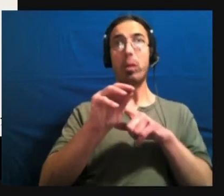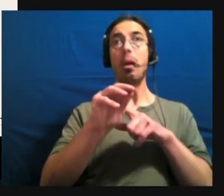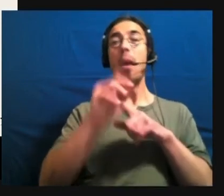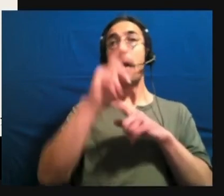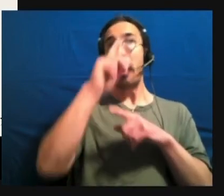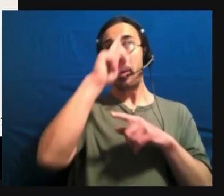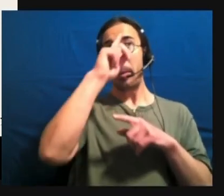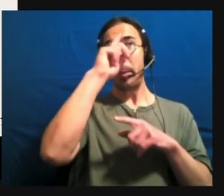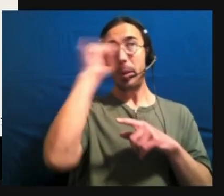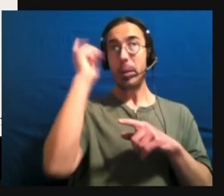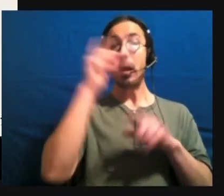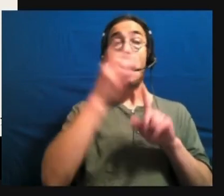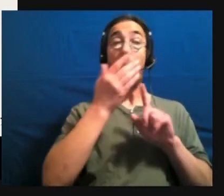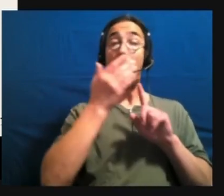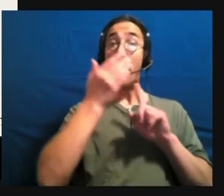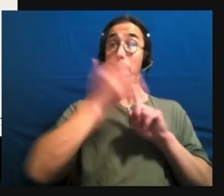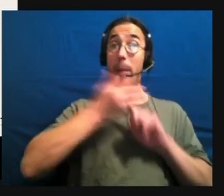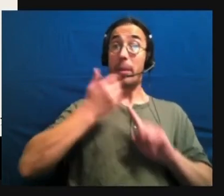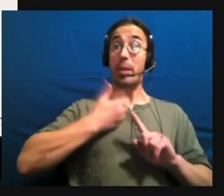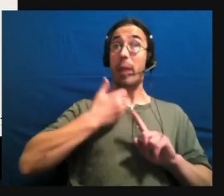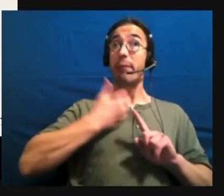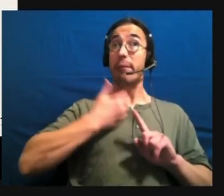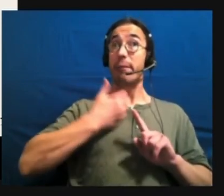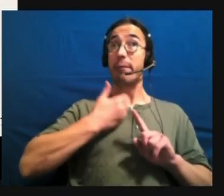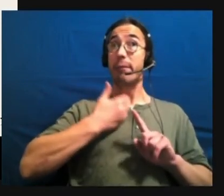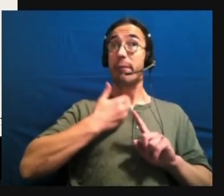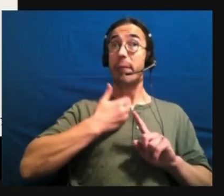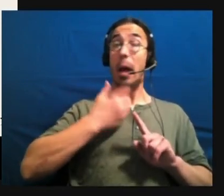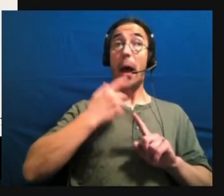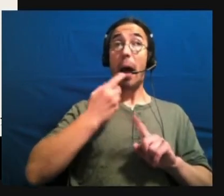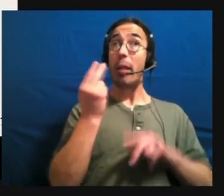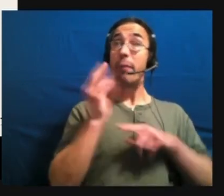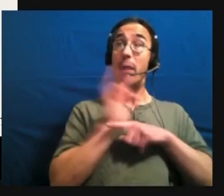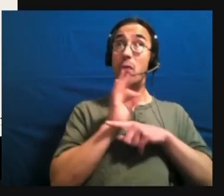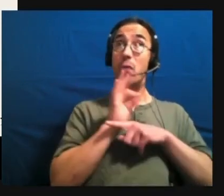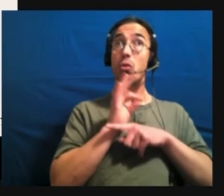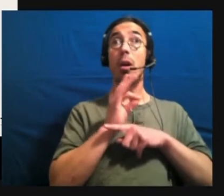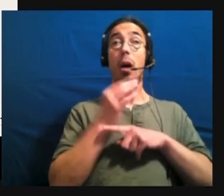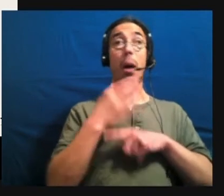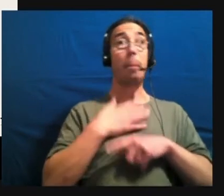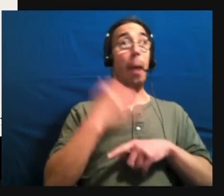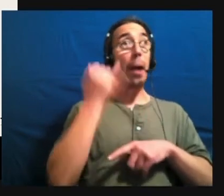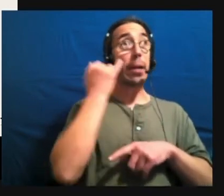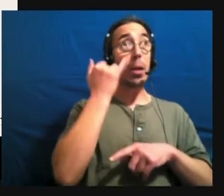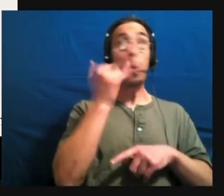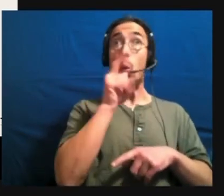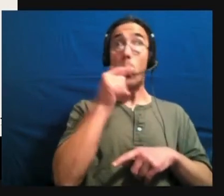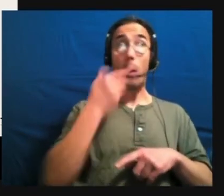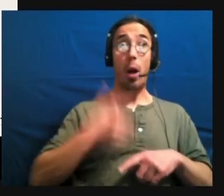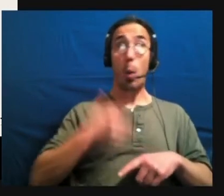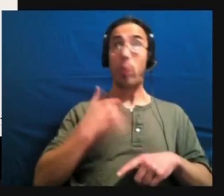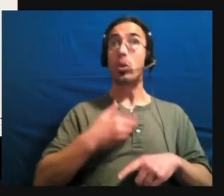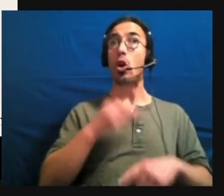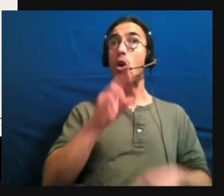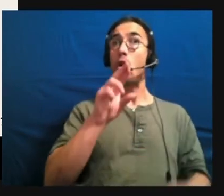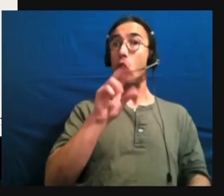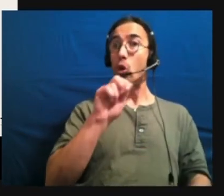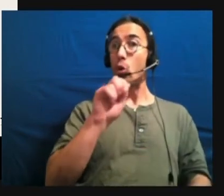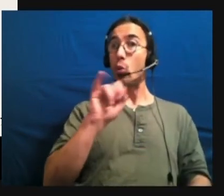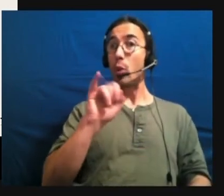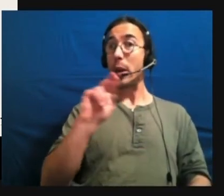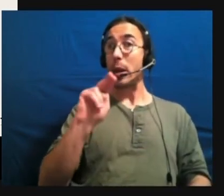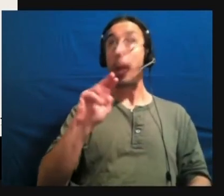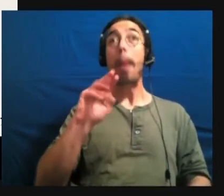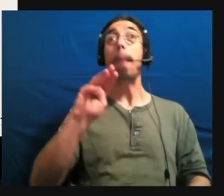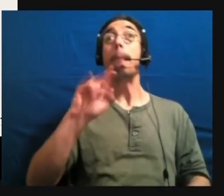a highly masking autistic. And my idea was rain man. And so I didn't fit that. And